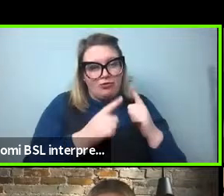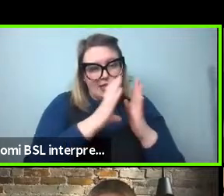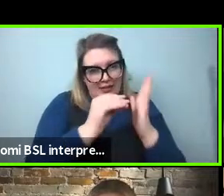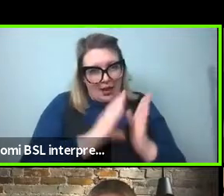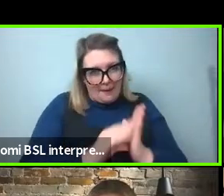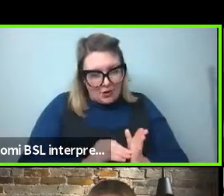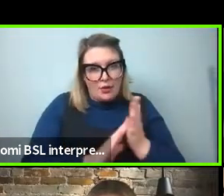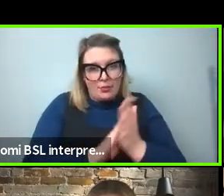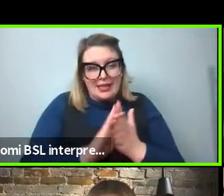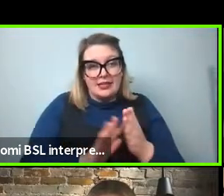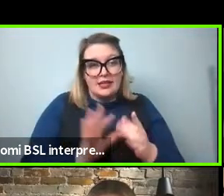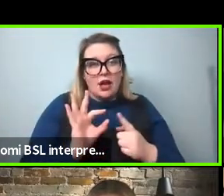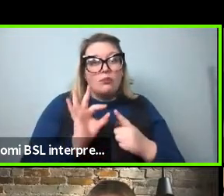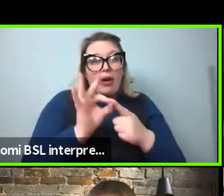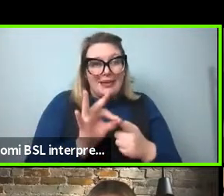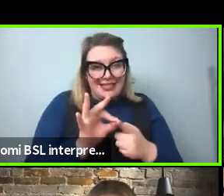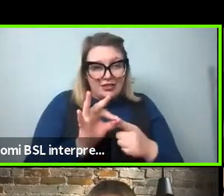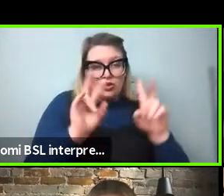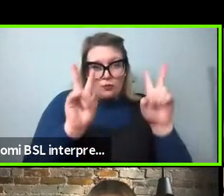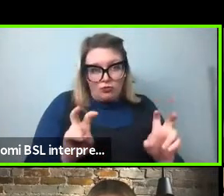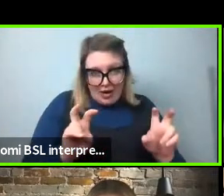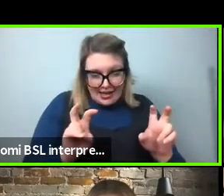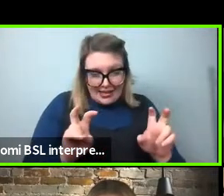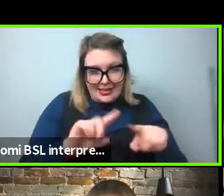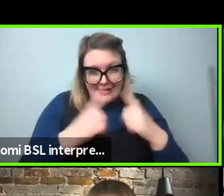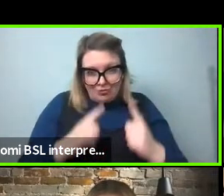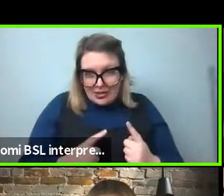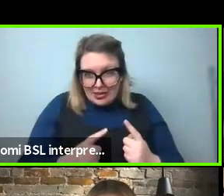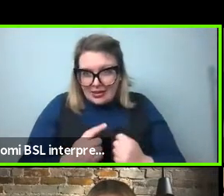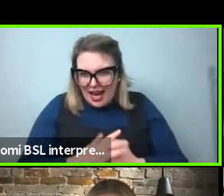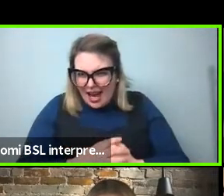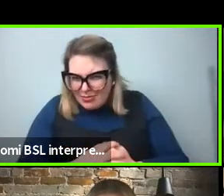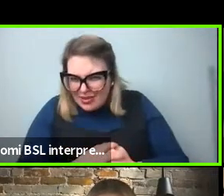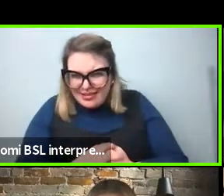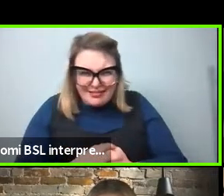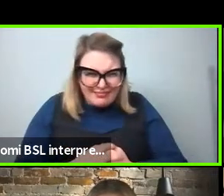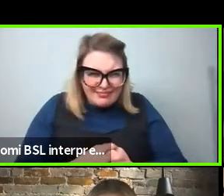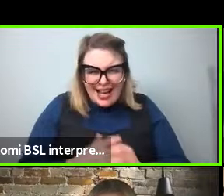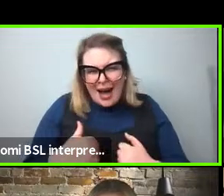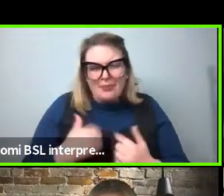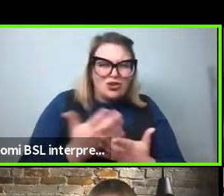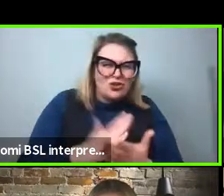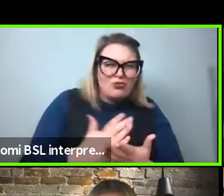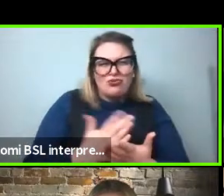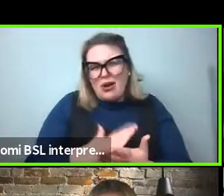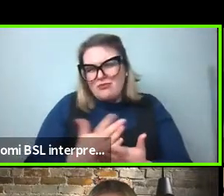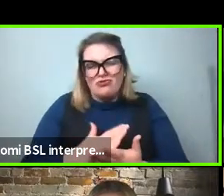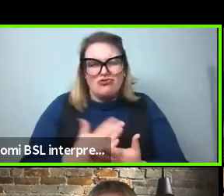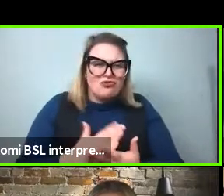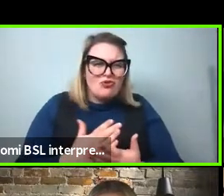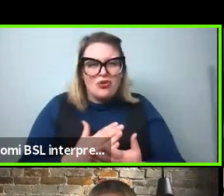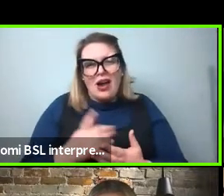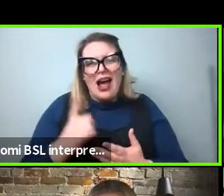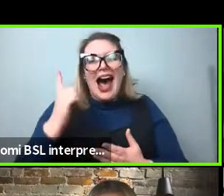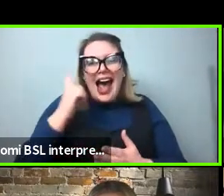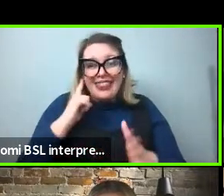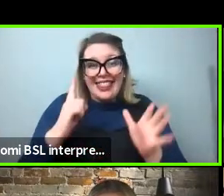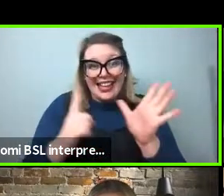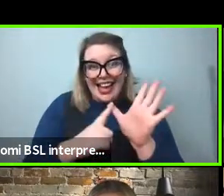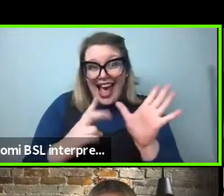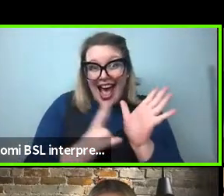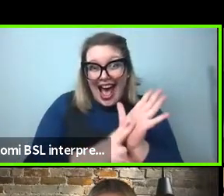that changes, that doesn't matter to you. Okay. I'm just not sure what these things, so we have these, I think, and might be,